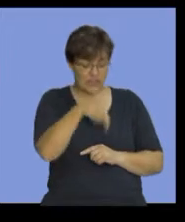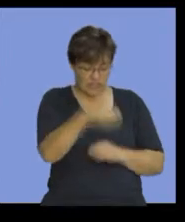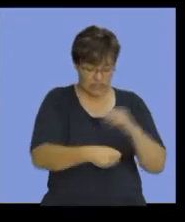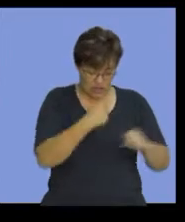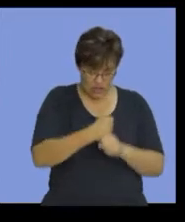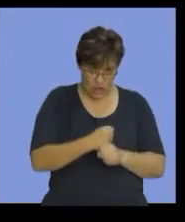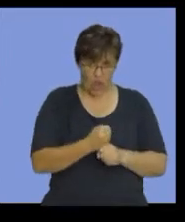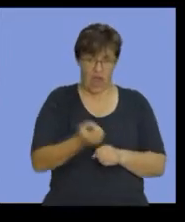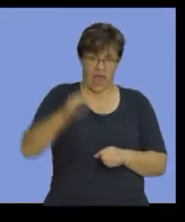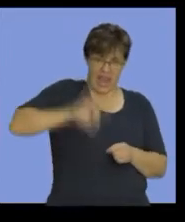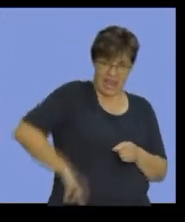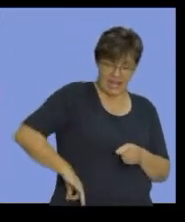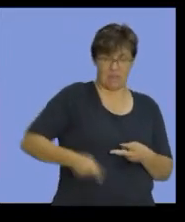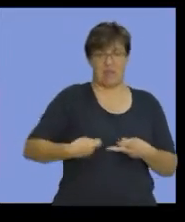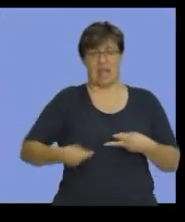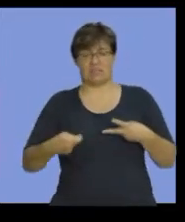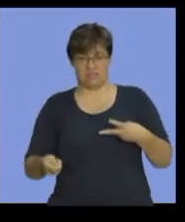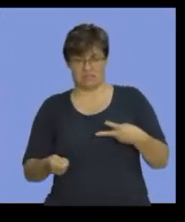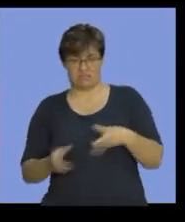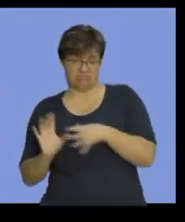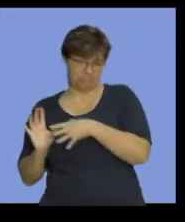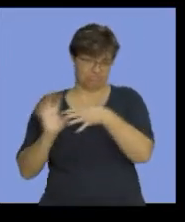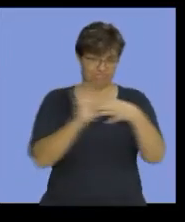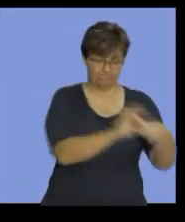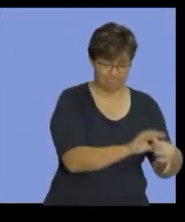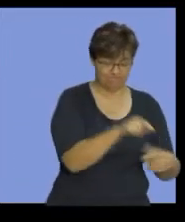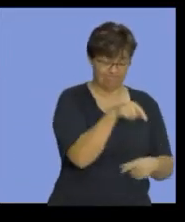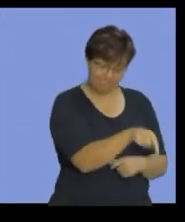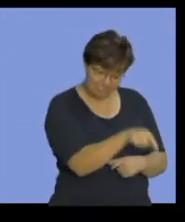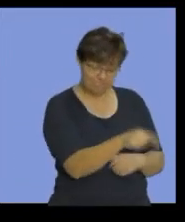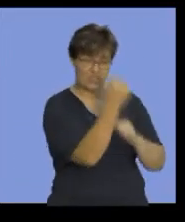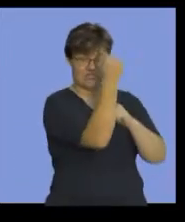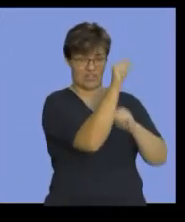expenses as it relates to the factory. Okay.